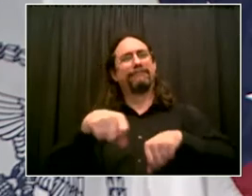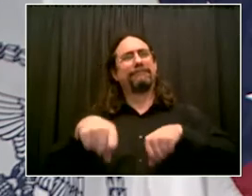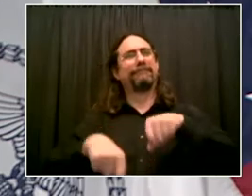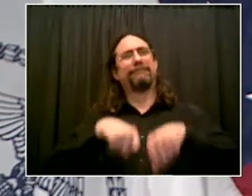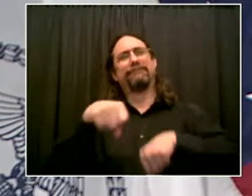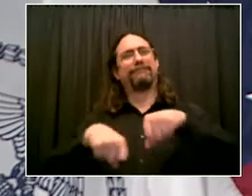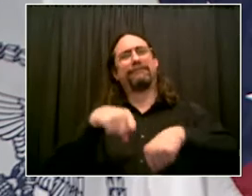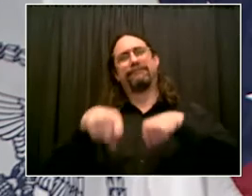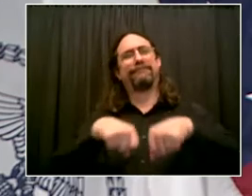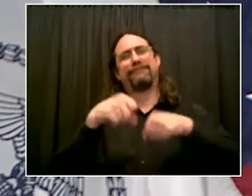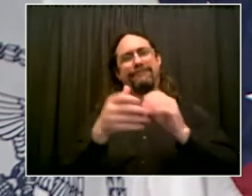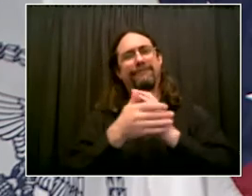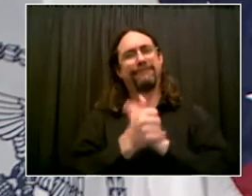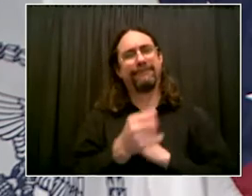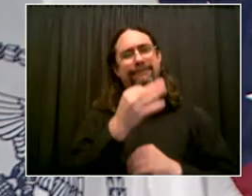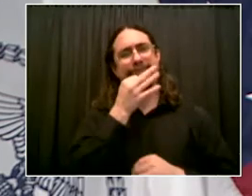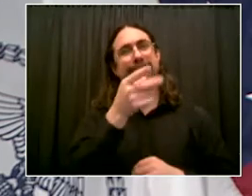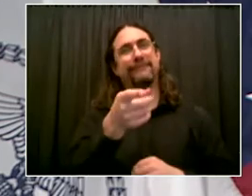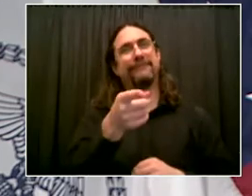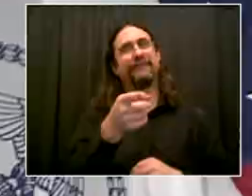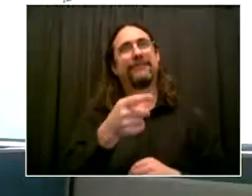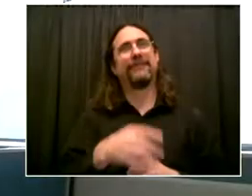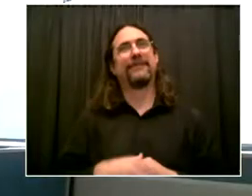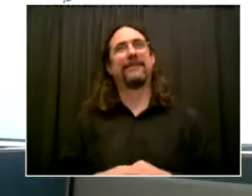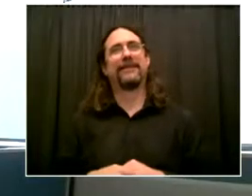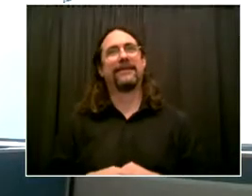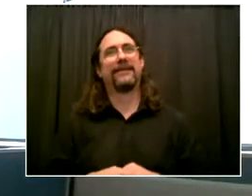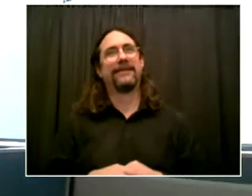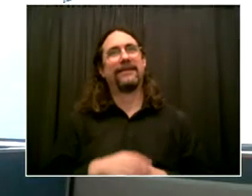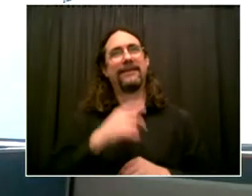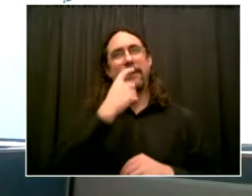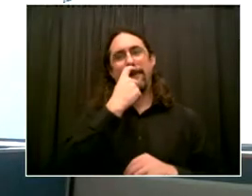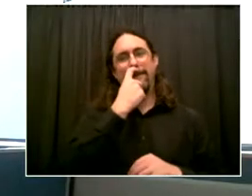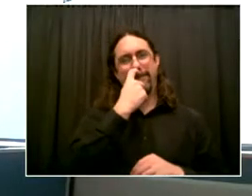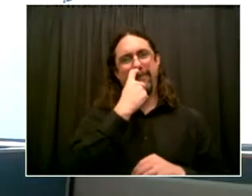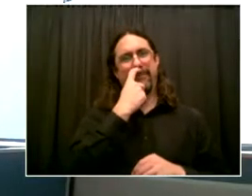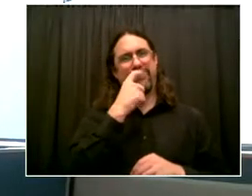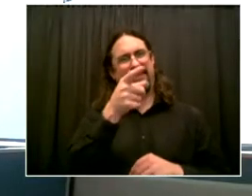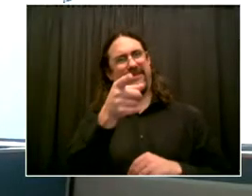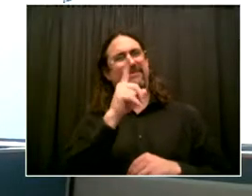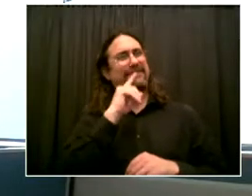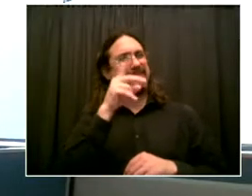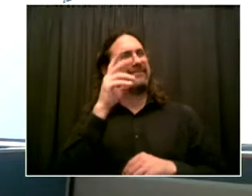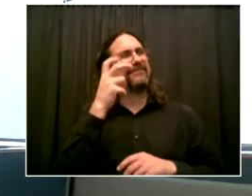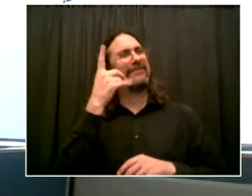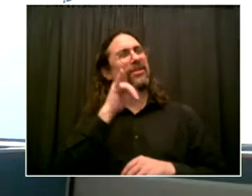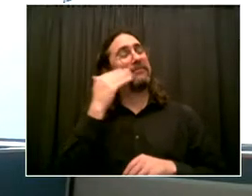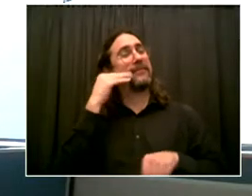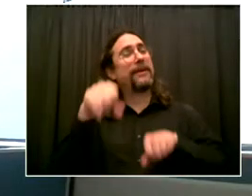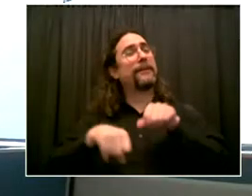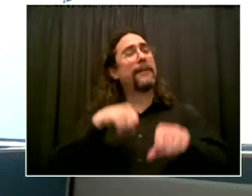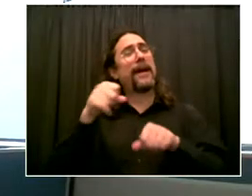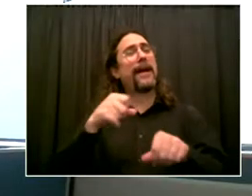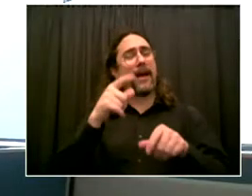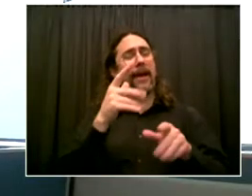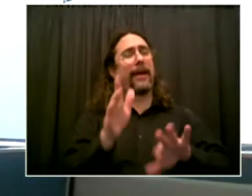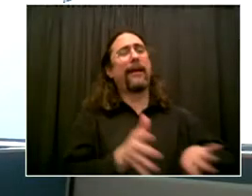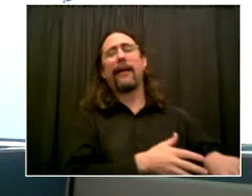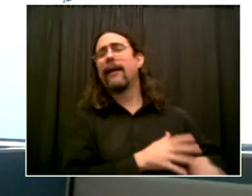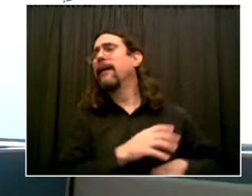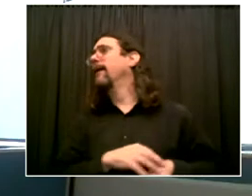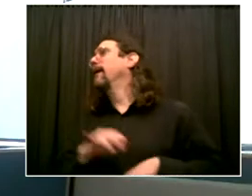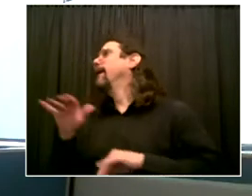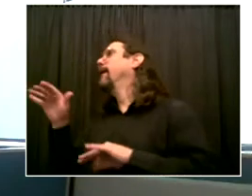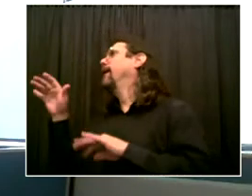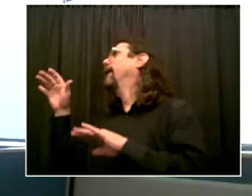no, your fitness levels are right up there. It was a lot of fun. Um, Netherland Avenue. Um, so